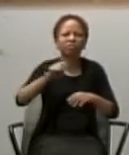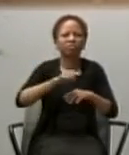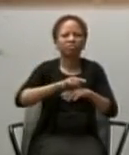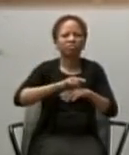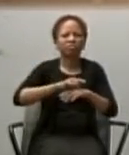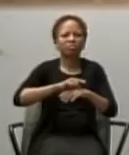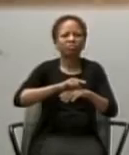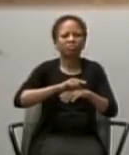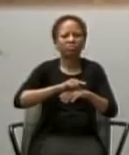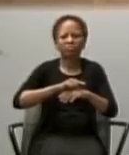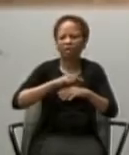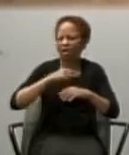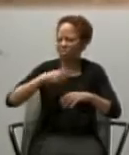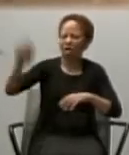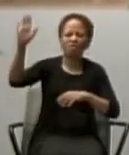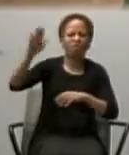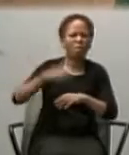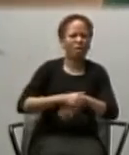gone.